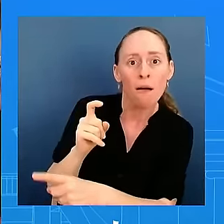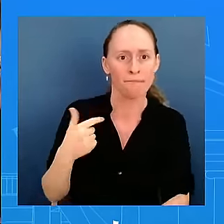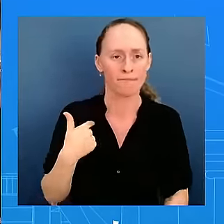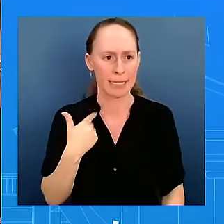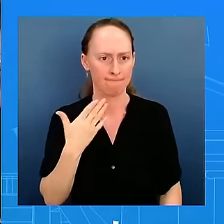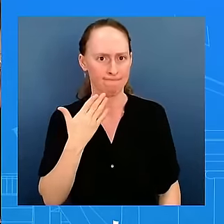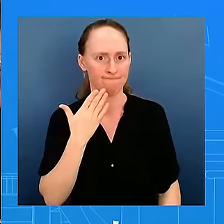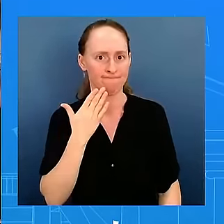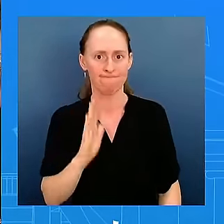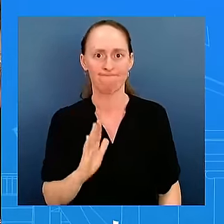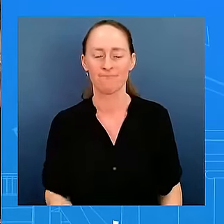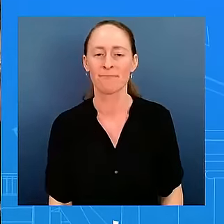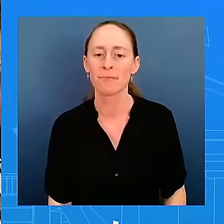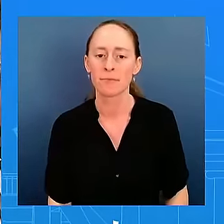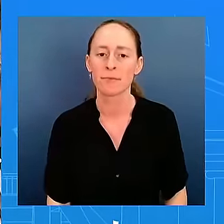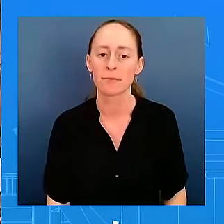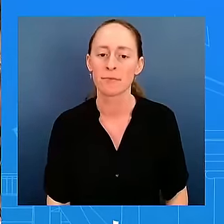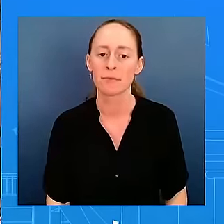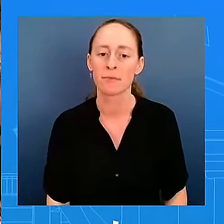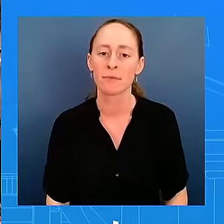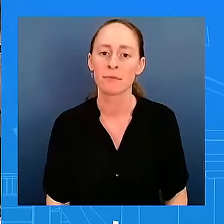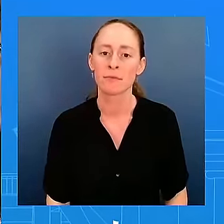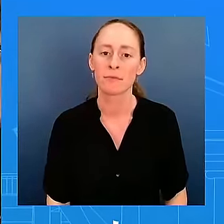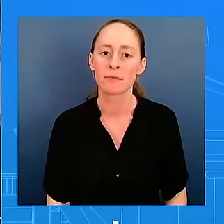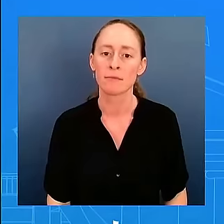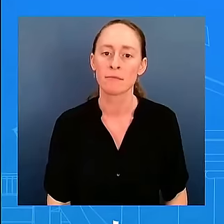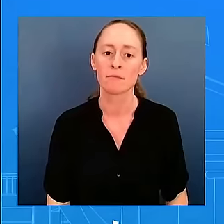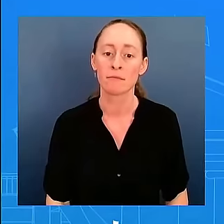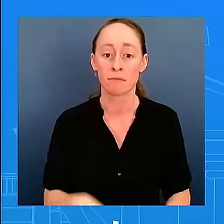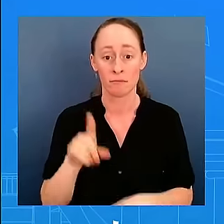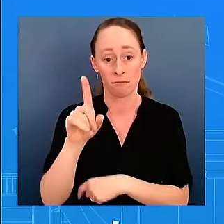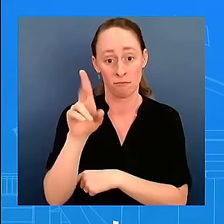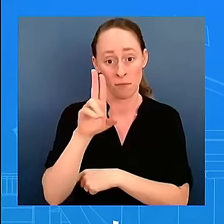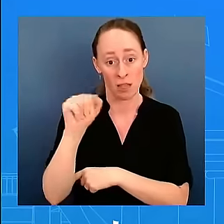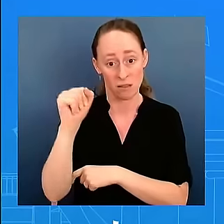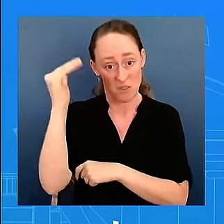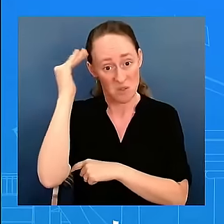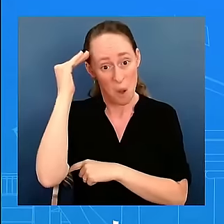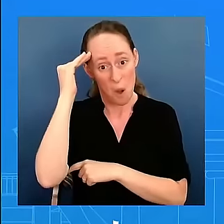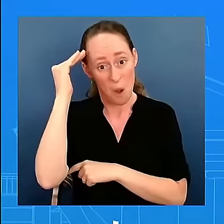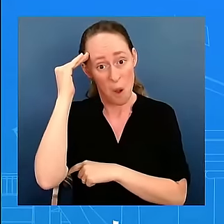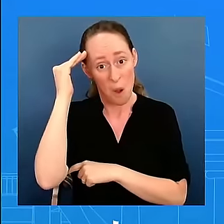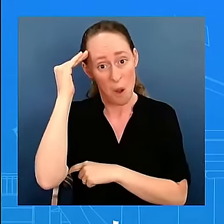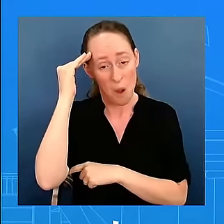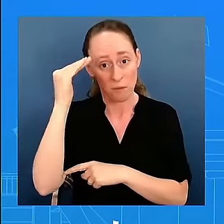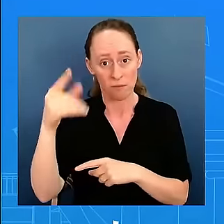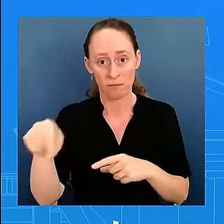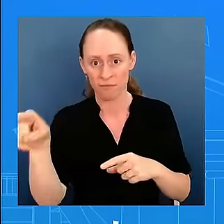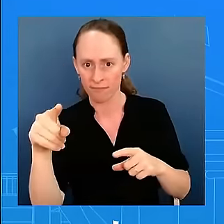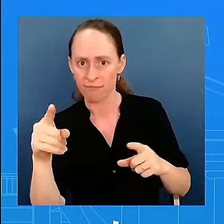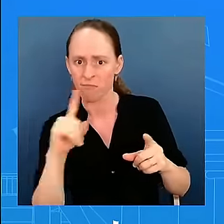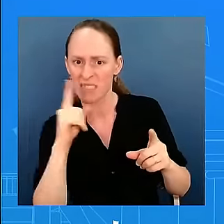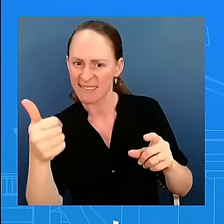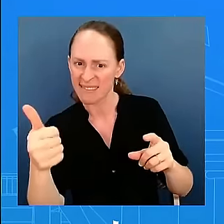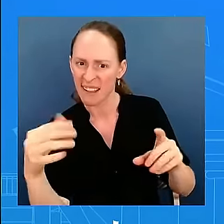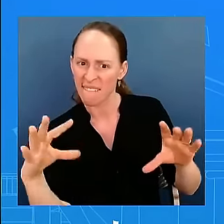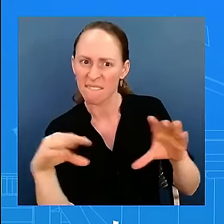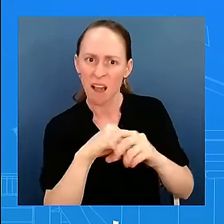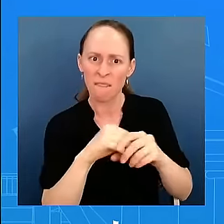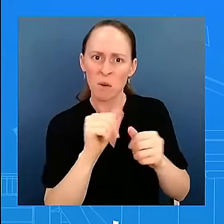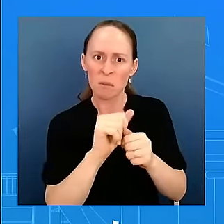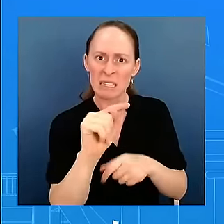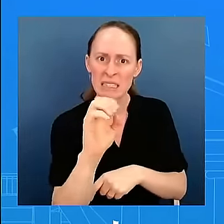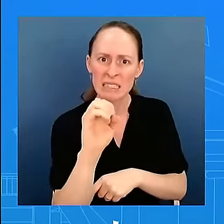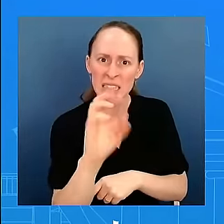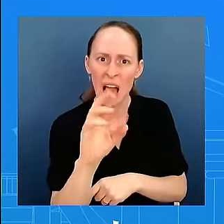UNRWA is complicit in terrorism? UNRWA does some things that no other agency can do on the ground in Gaza. You and I both know that.